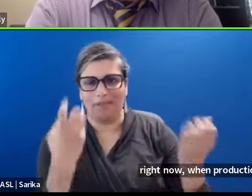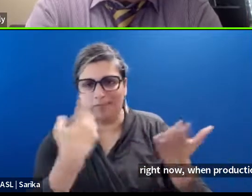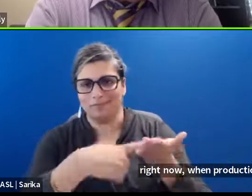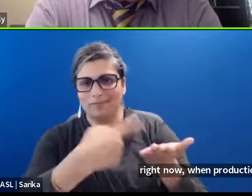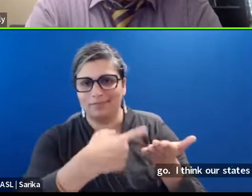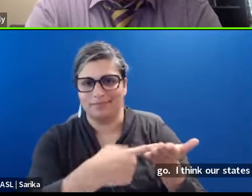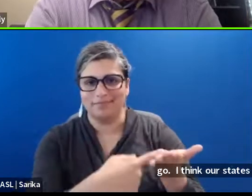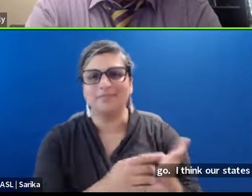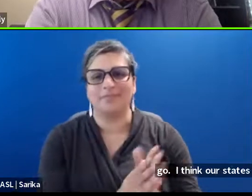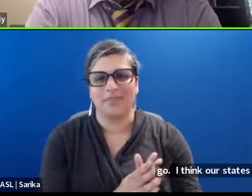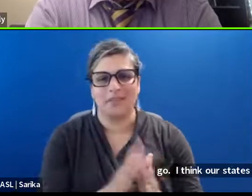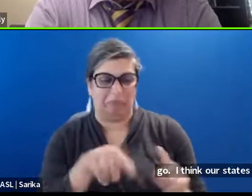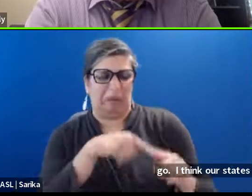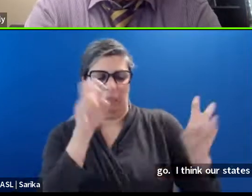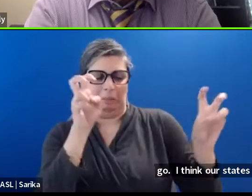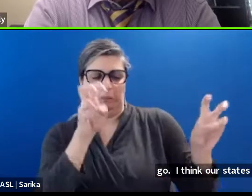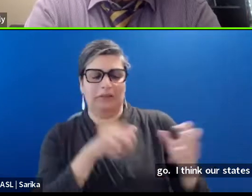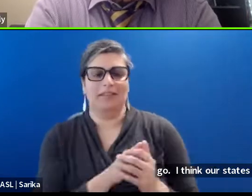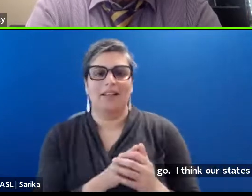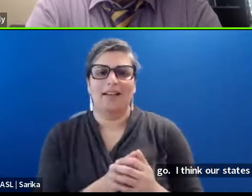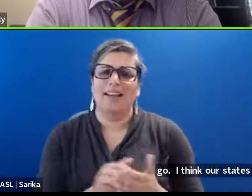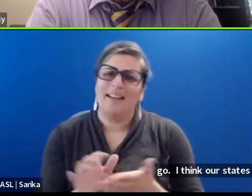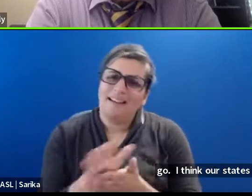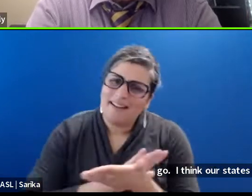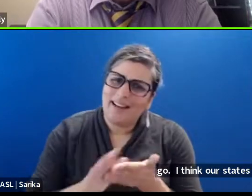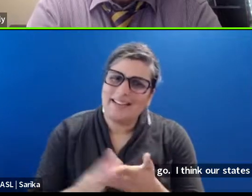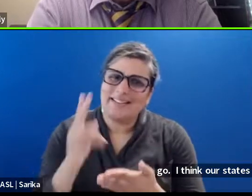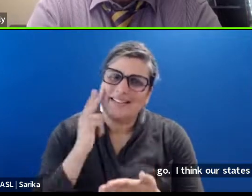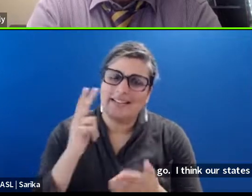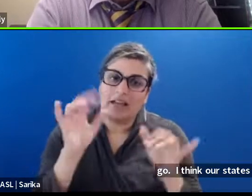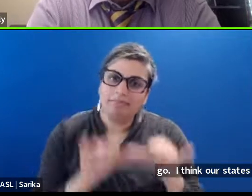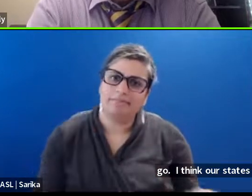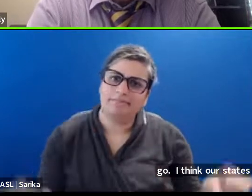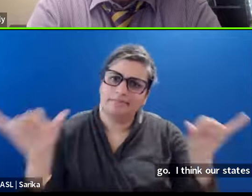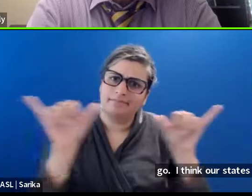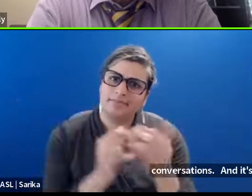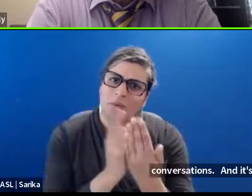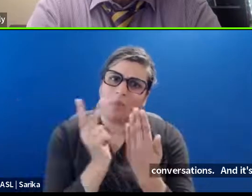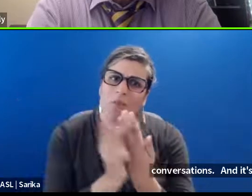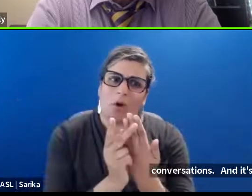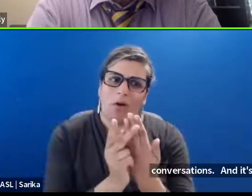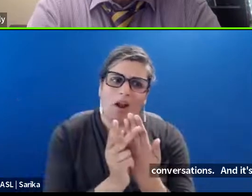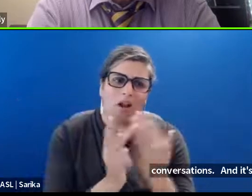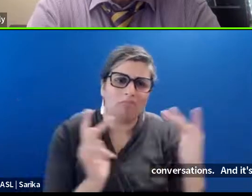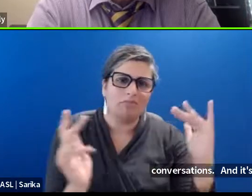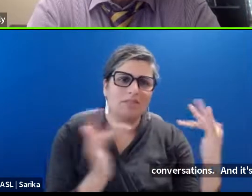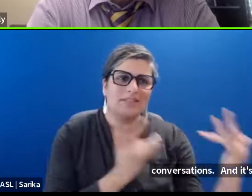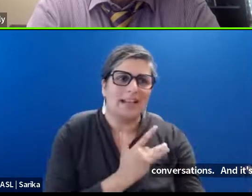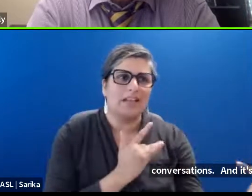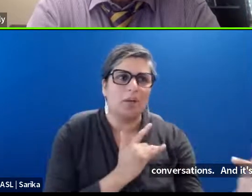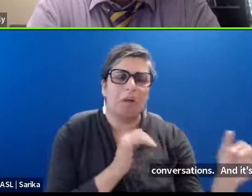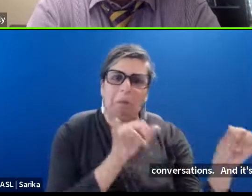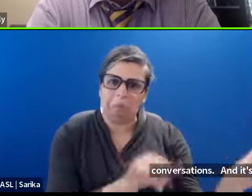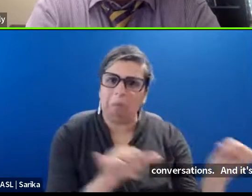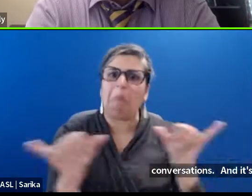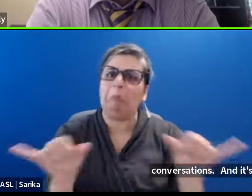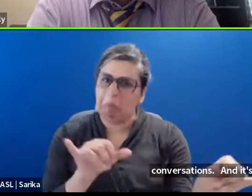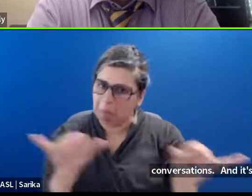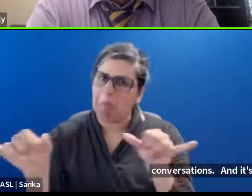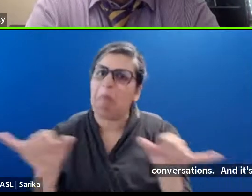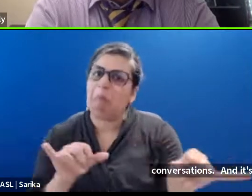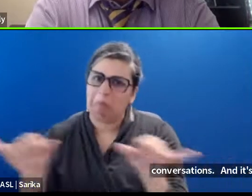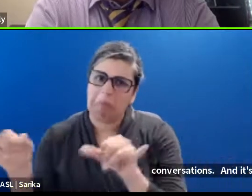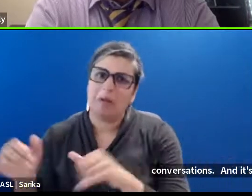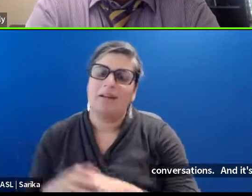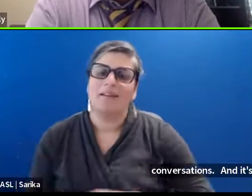And it's always. Refreshing. see how common. The programs. Are. Are. There. There's some basic.